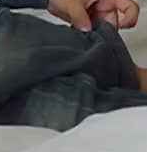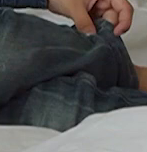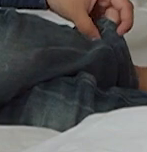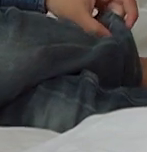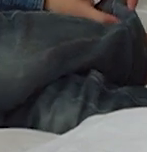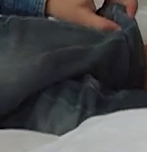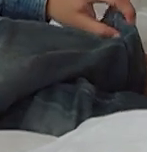learning experiences.